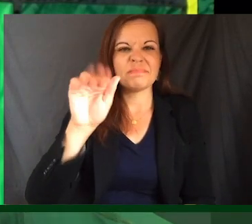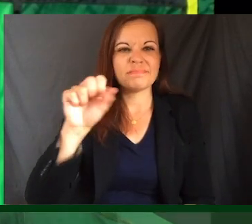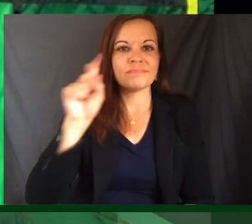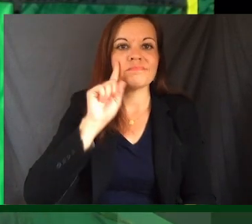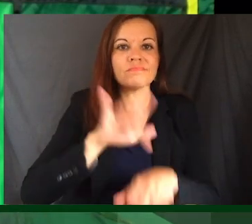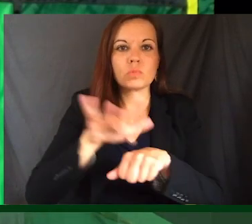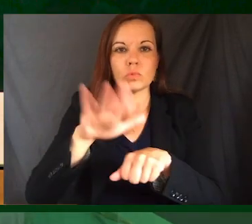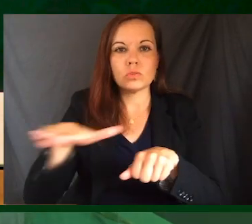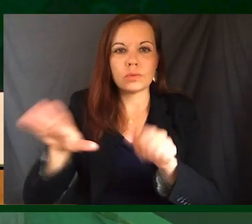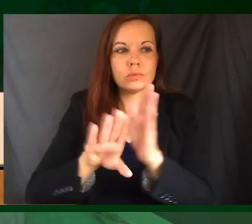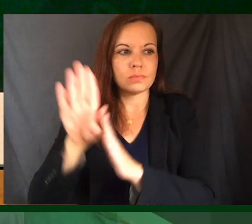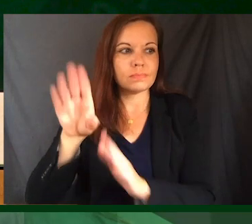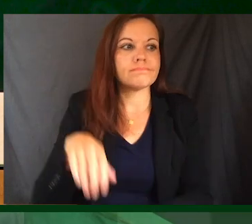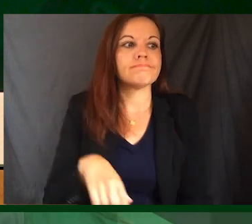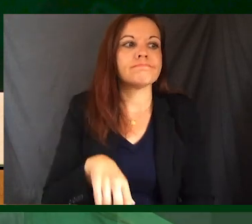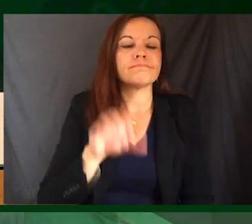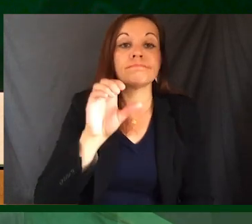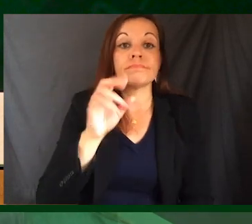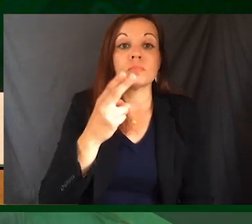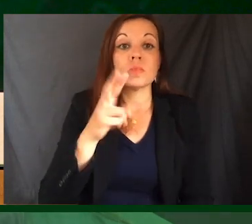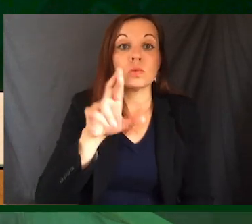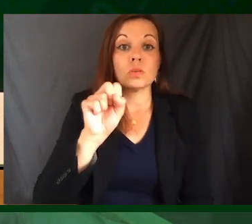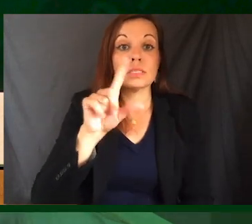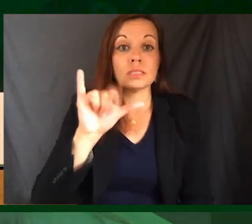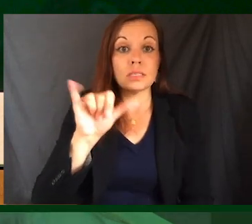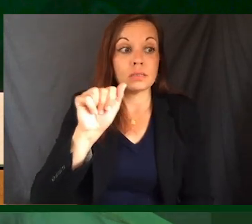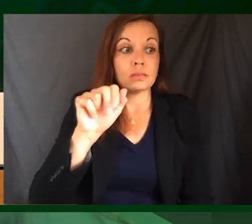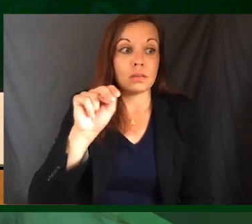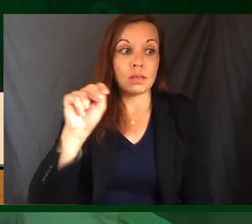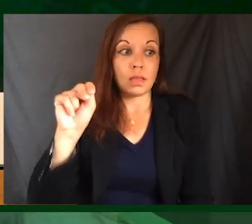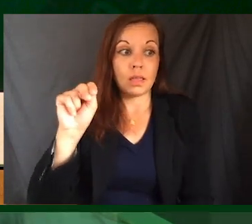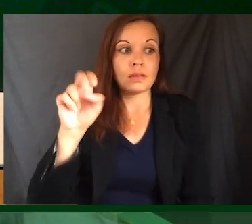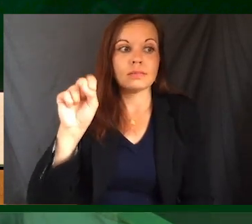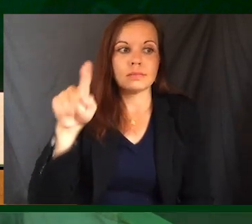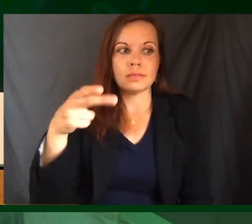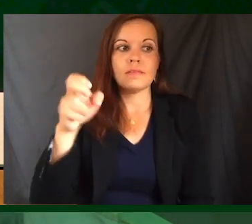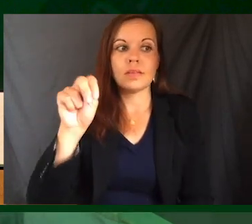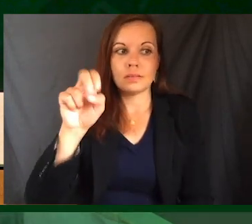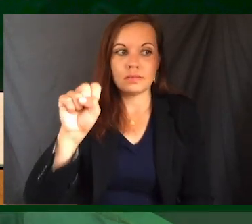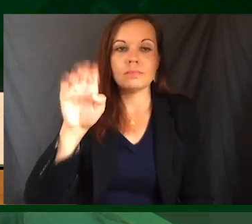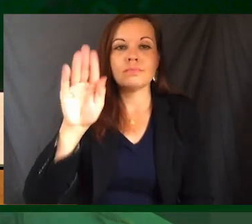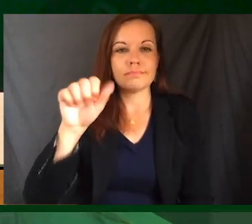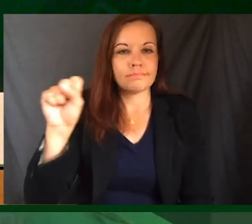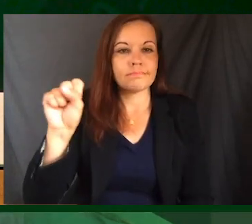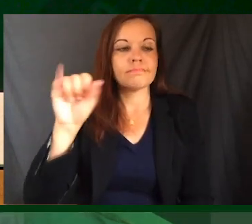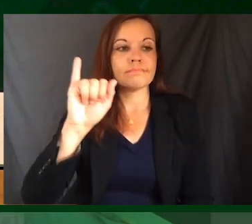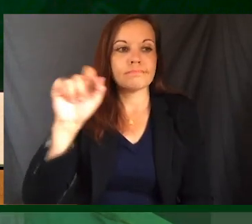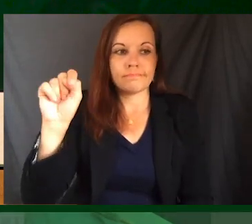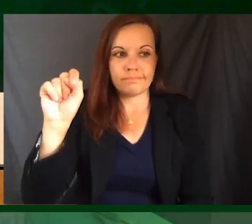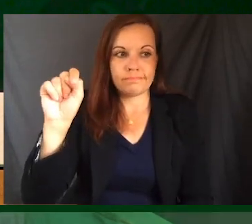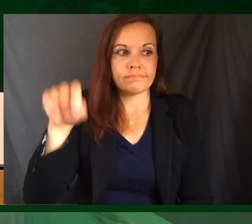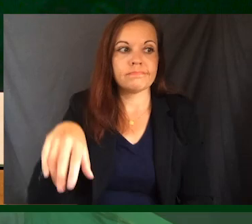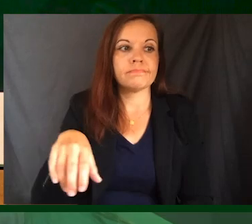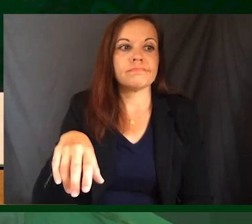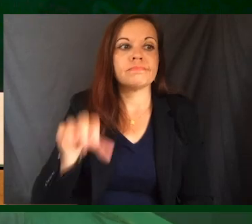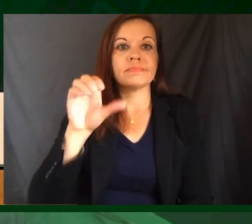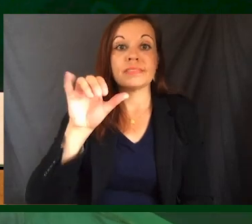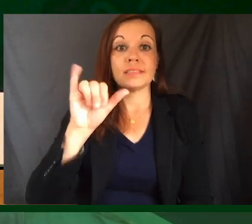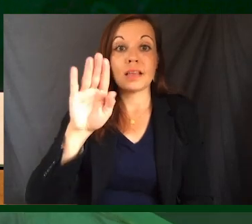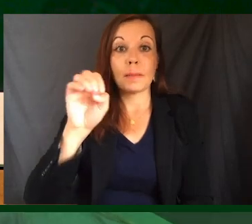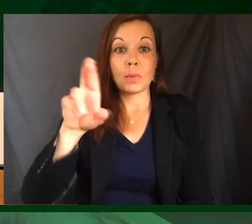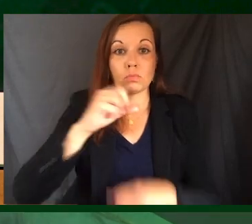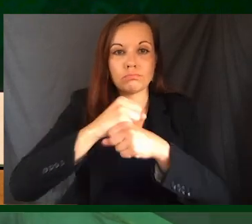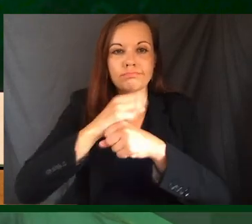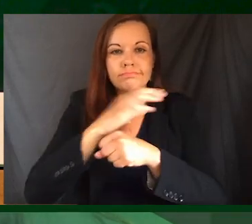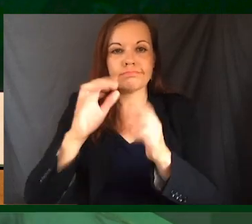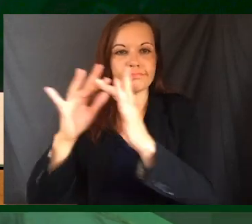Education. Christy Ann Stevens, BAS Information Technology, Cybersecurity and